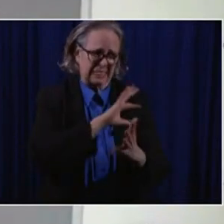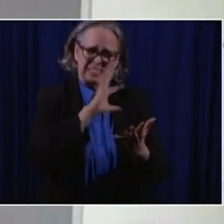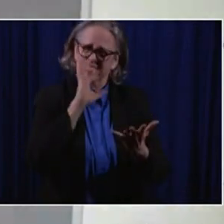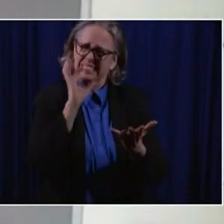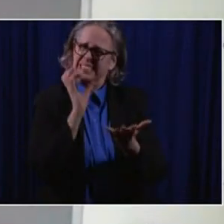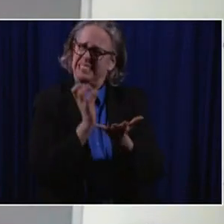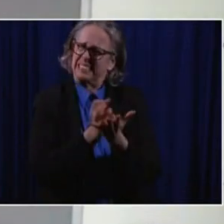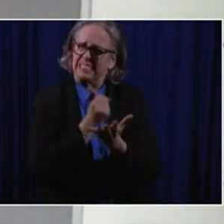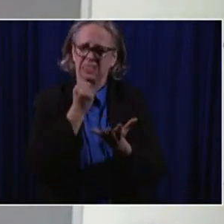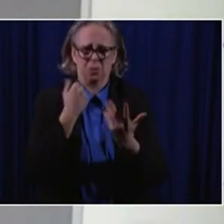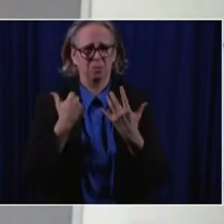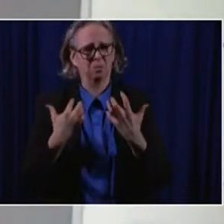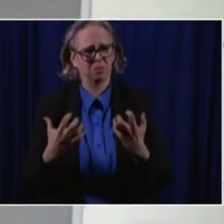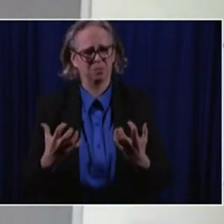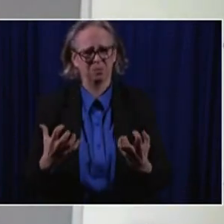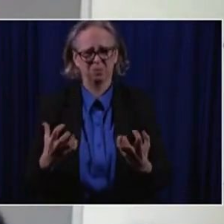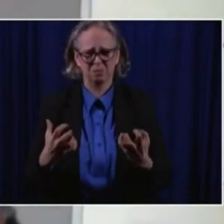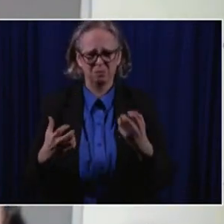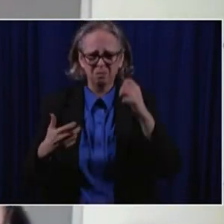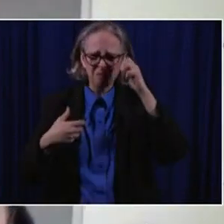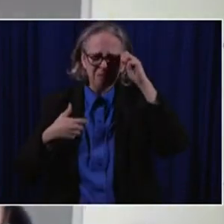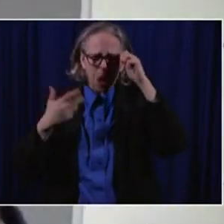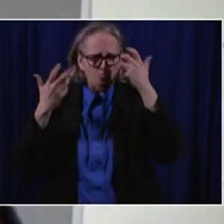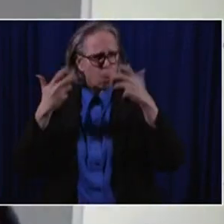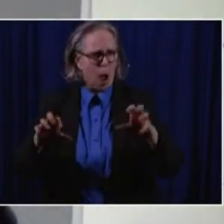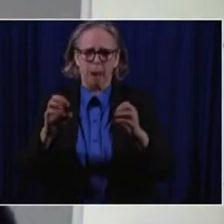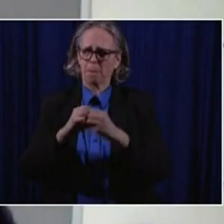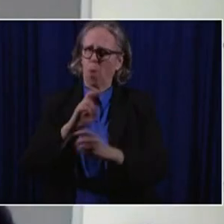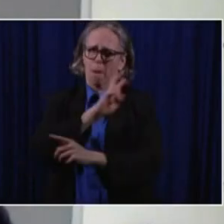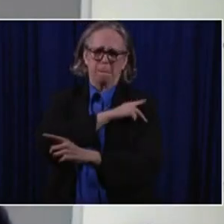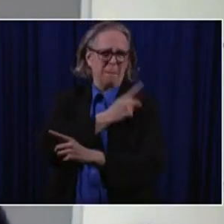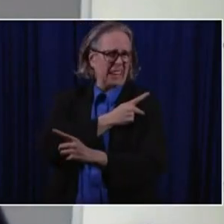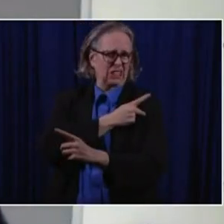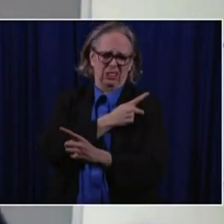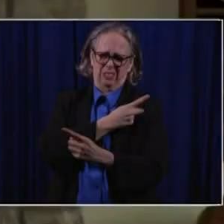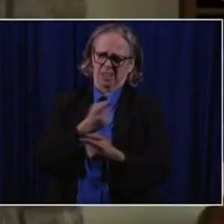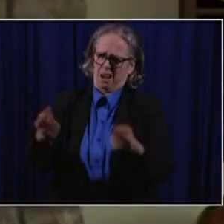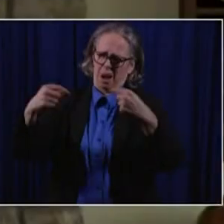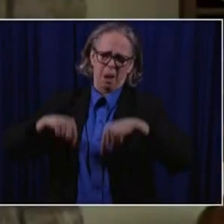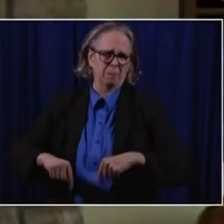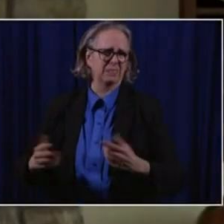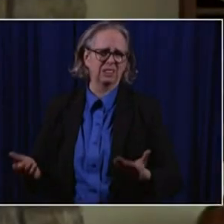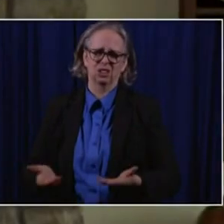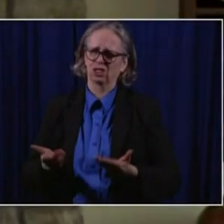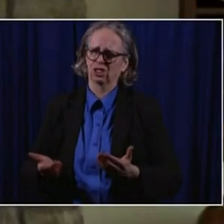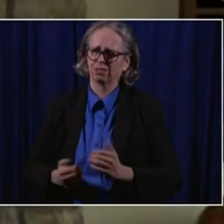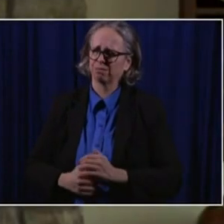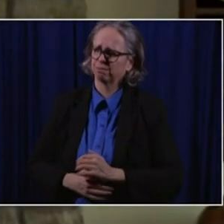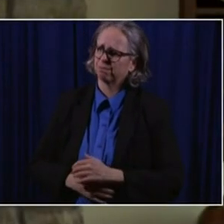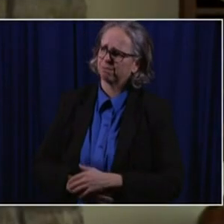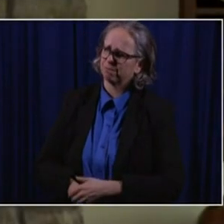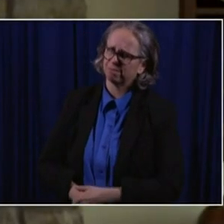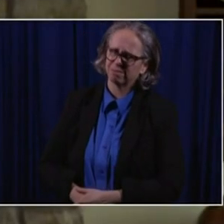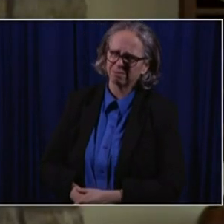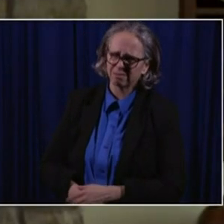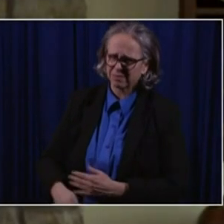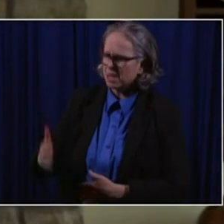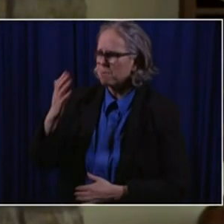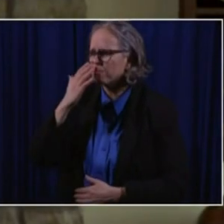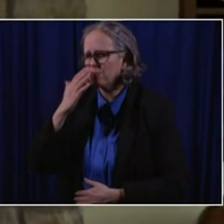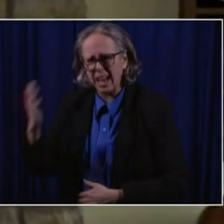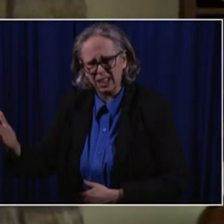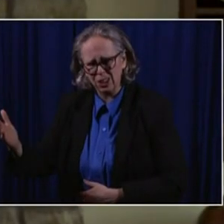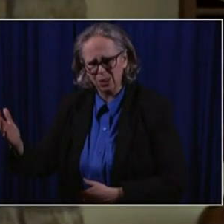people in the hospital than I have to. Well, thank you for what you're doing. thanks is, is so